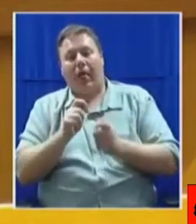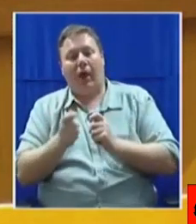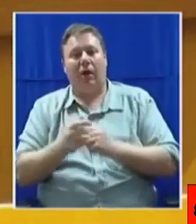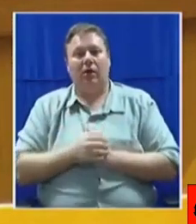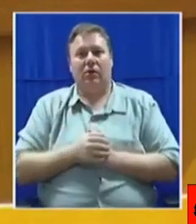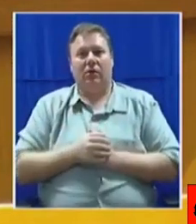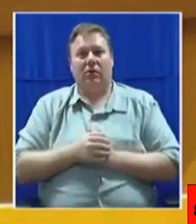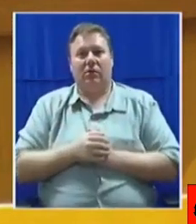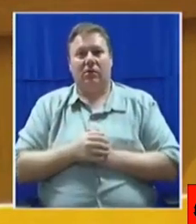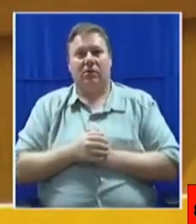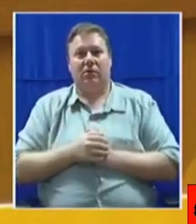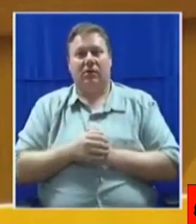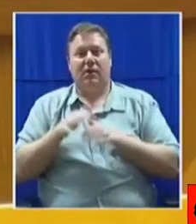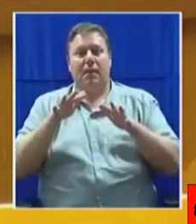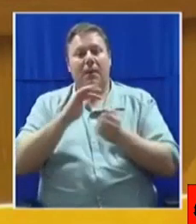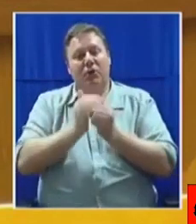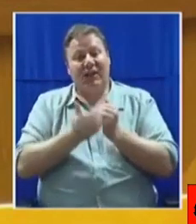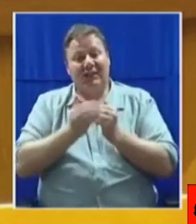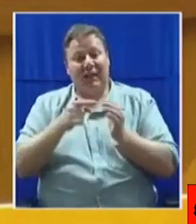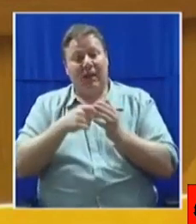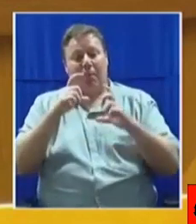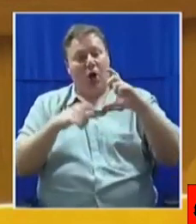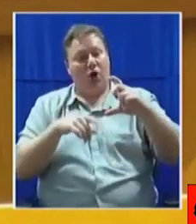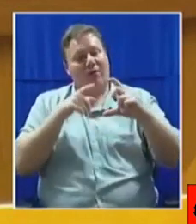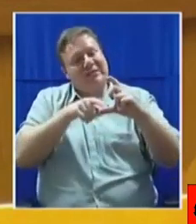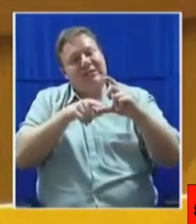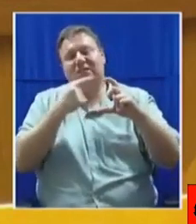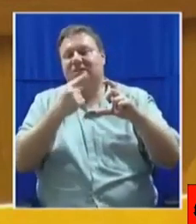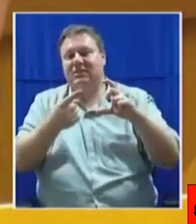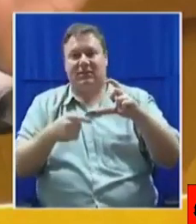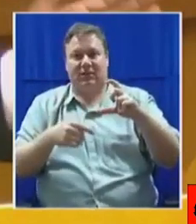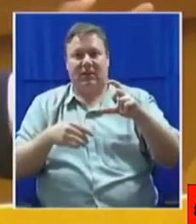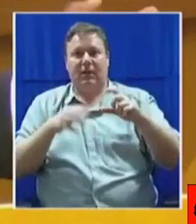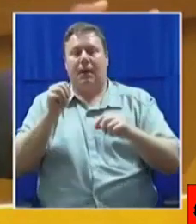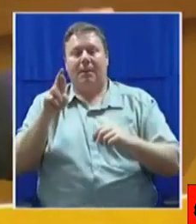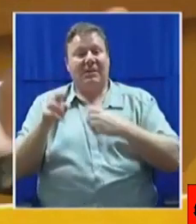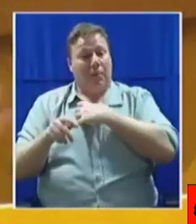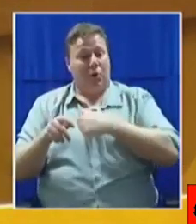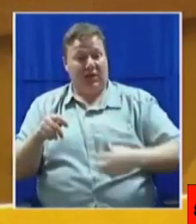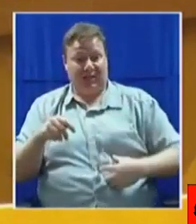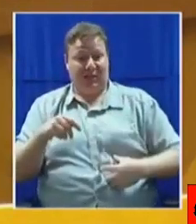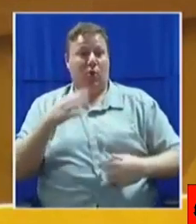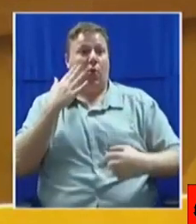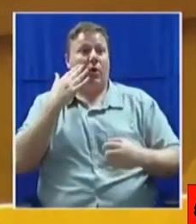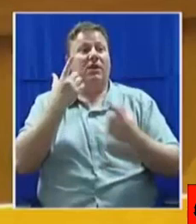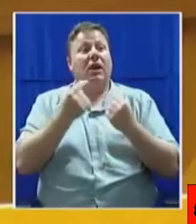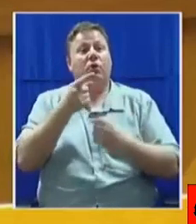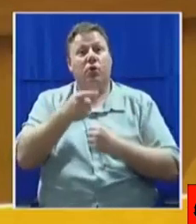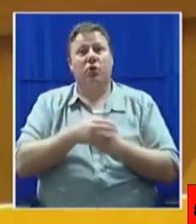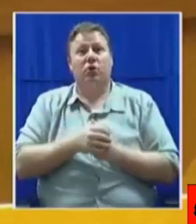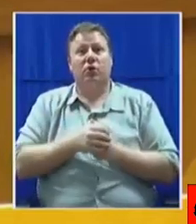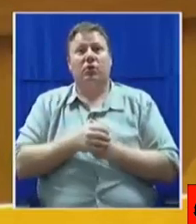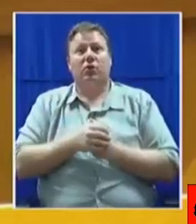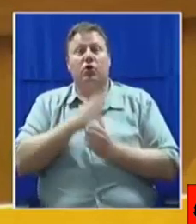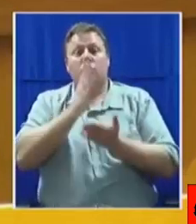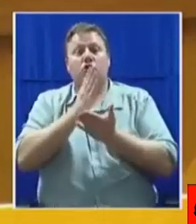of the paragraphs in the report said, Mr. President, when that was done to you, you should have actually asked for the